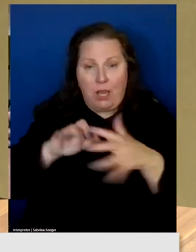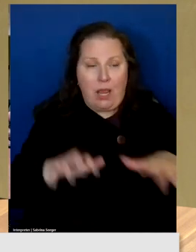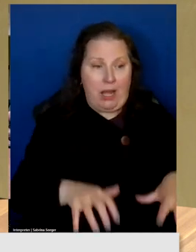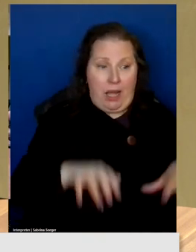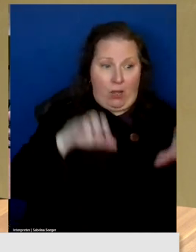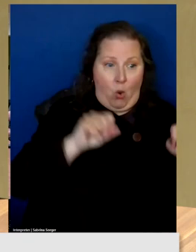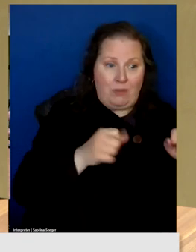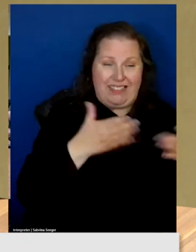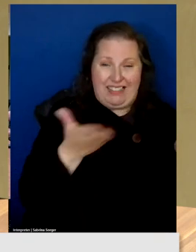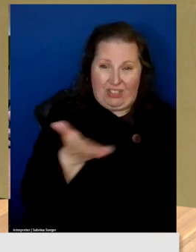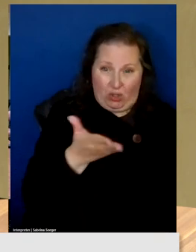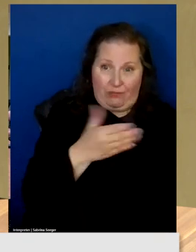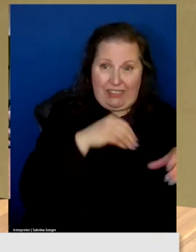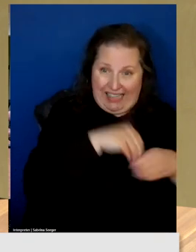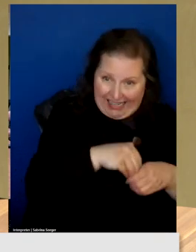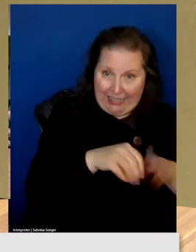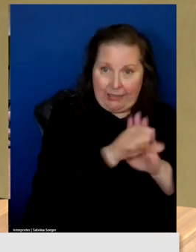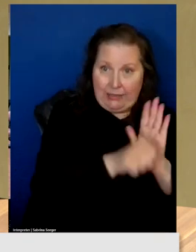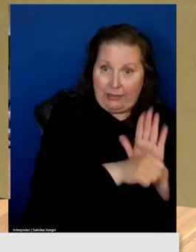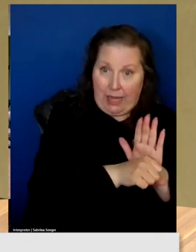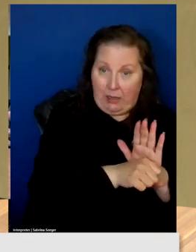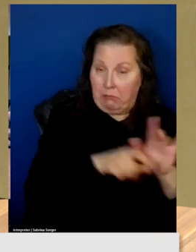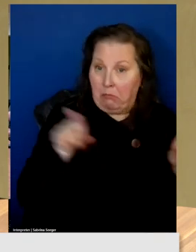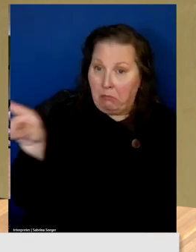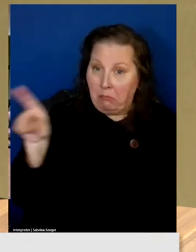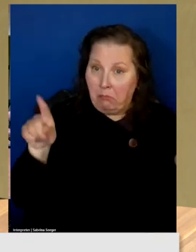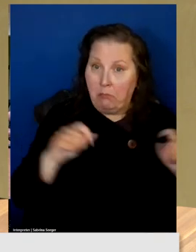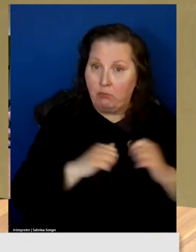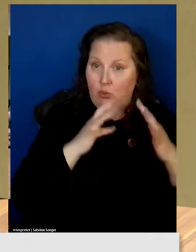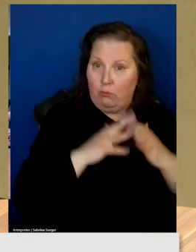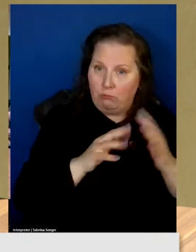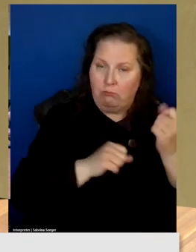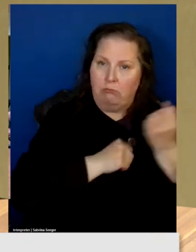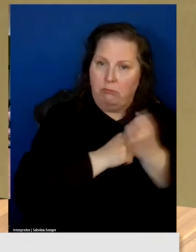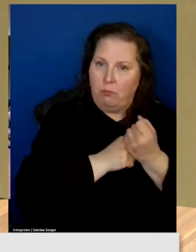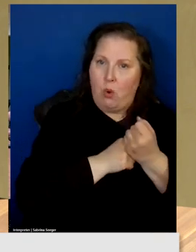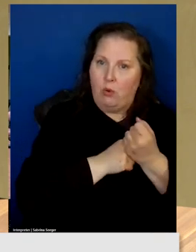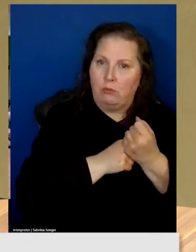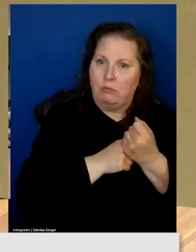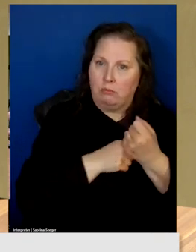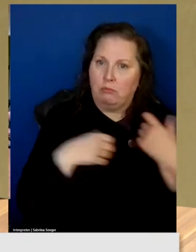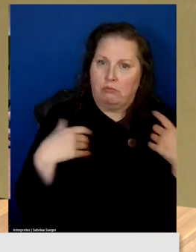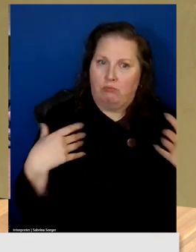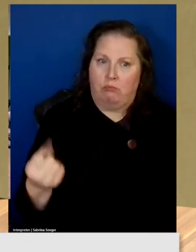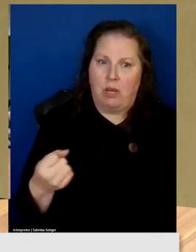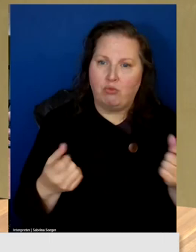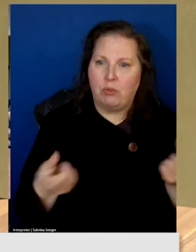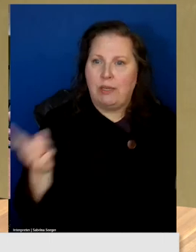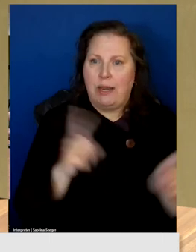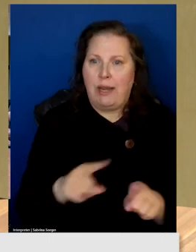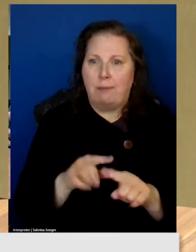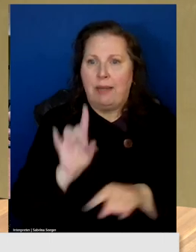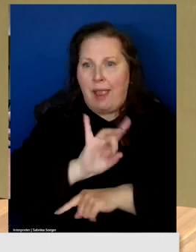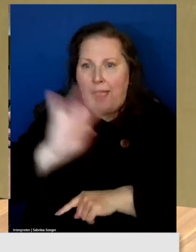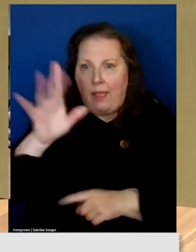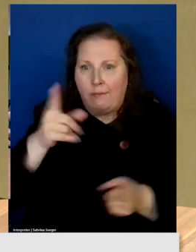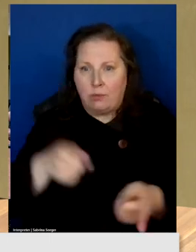state cloud. so in order to support restoral from, uh, a disaster,